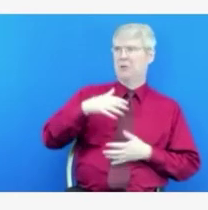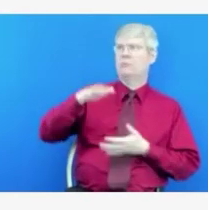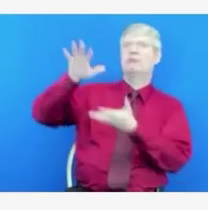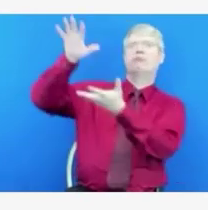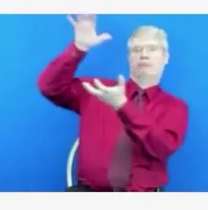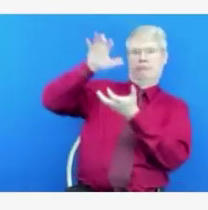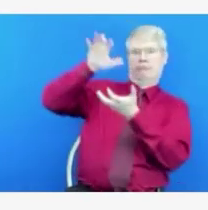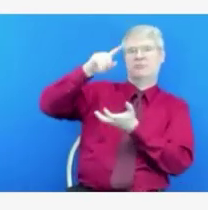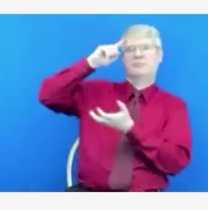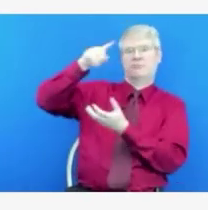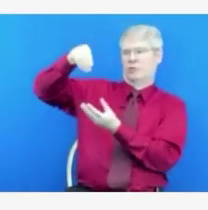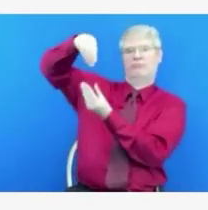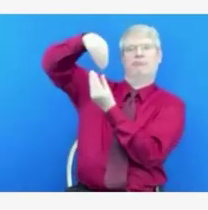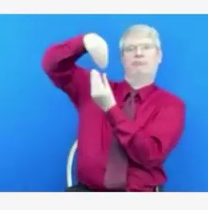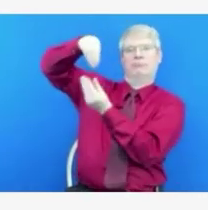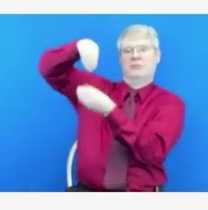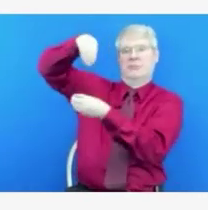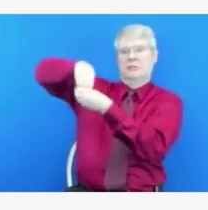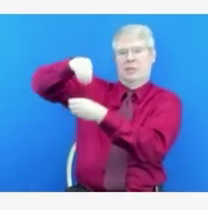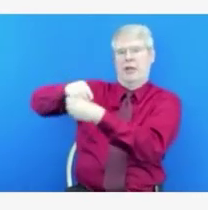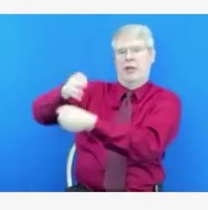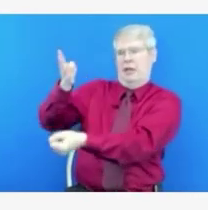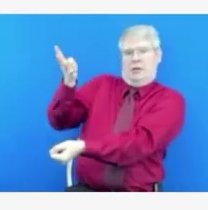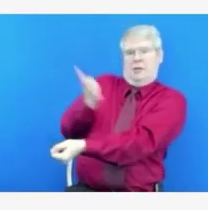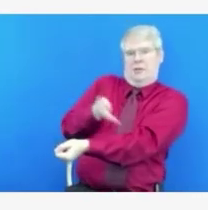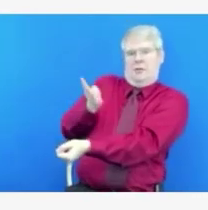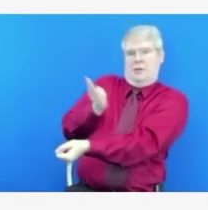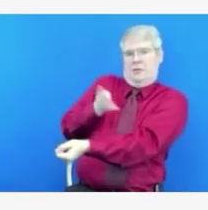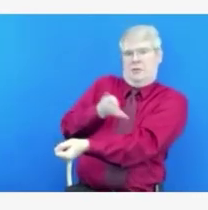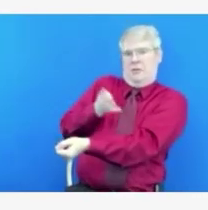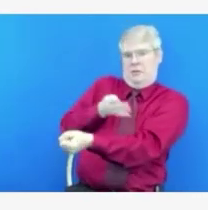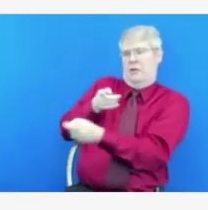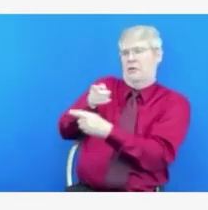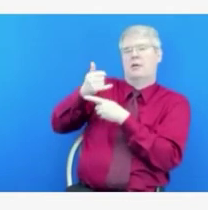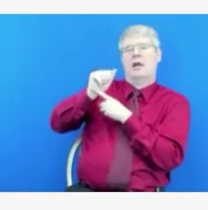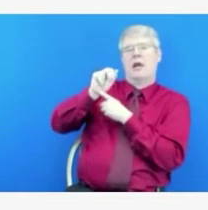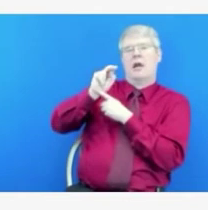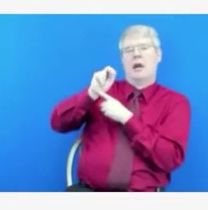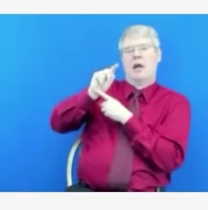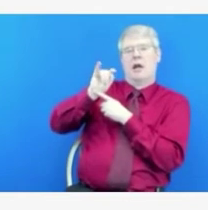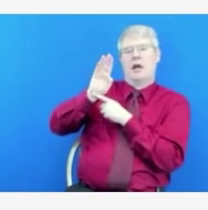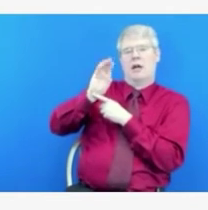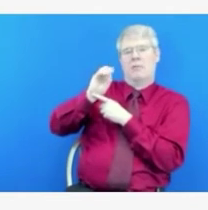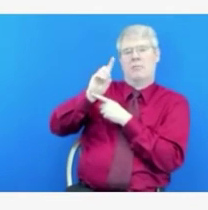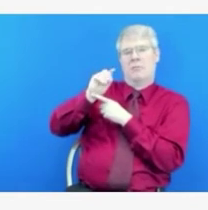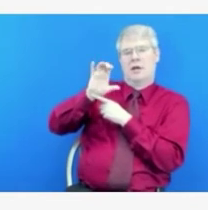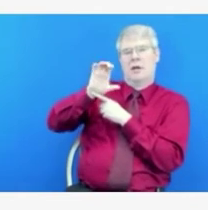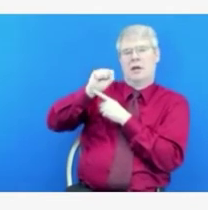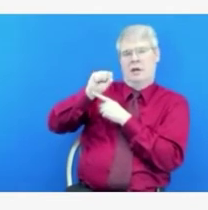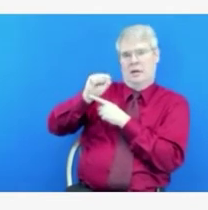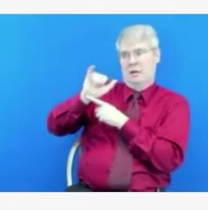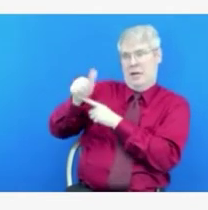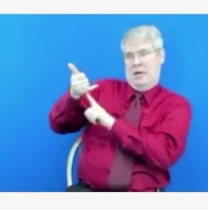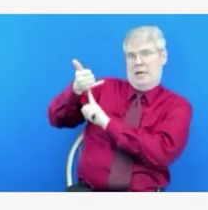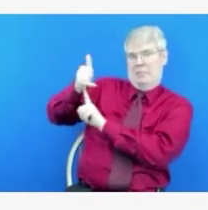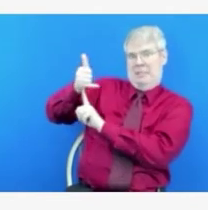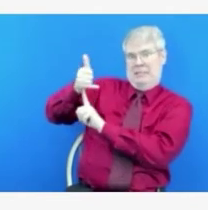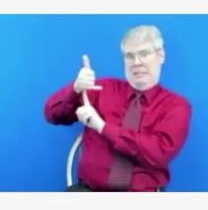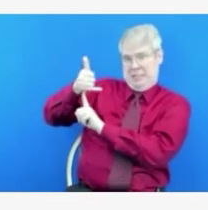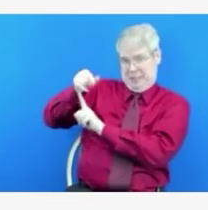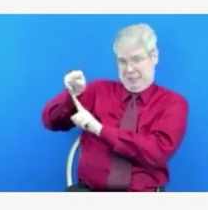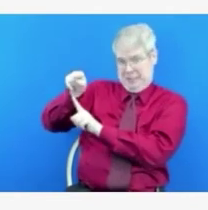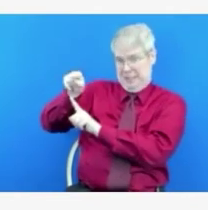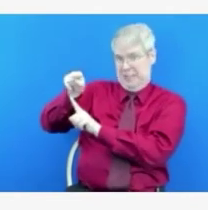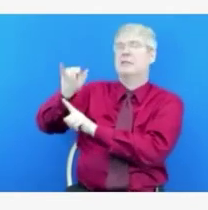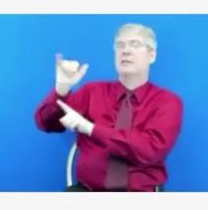but it is going to hopefully help take some of the pressure off the hospitals and help keep some Idahoans healthier and safer and not in the hospital, even if they